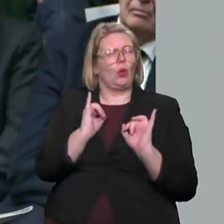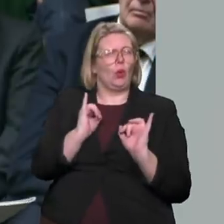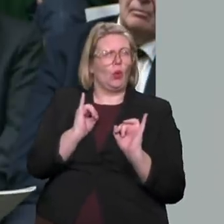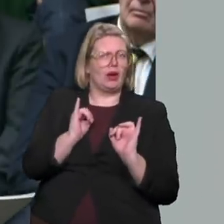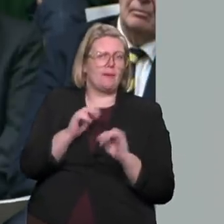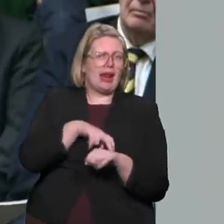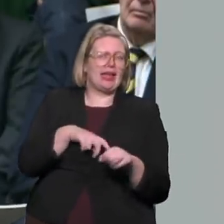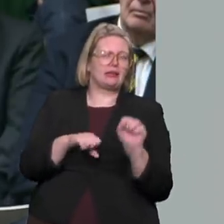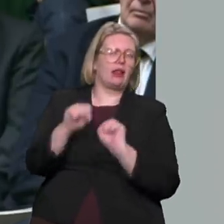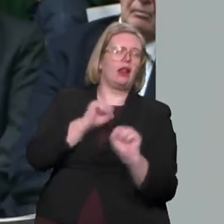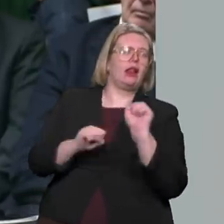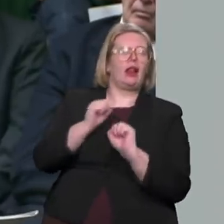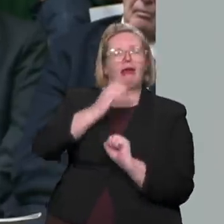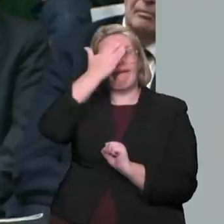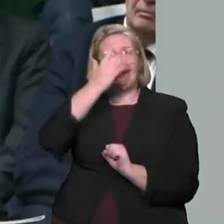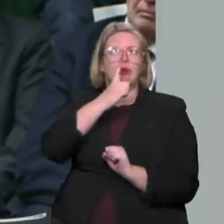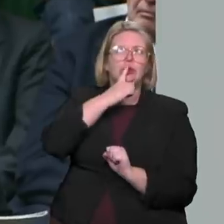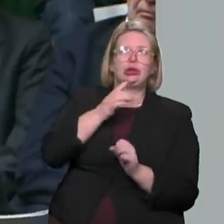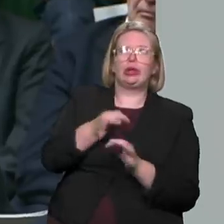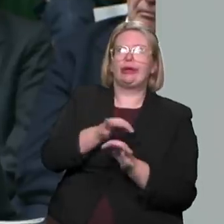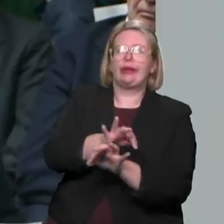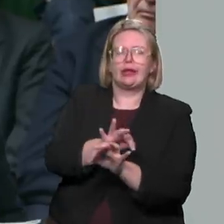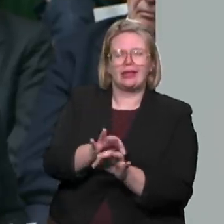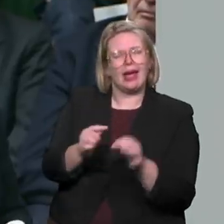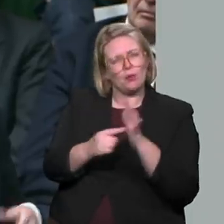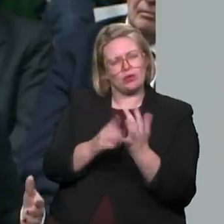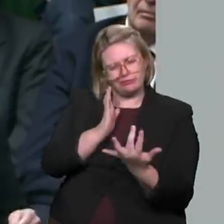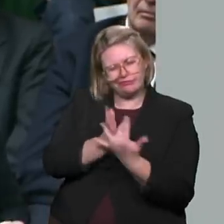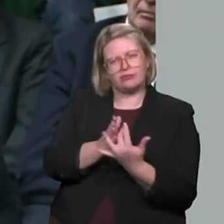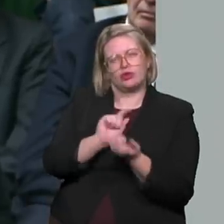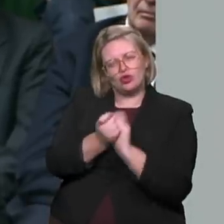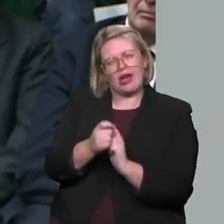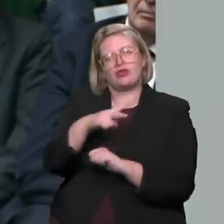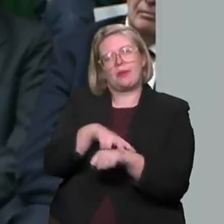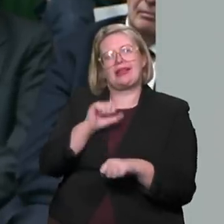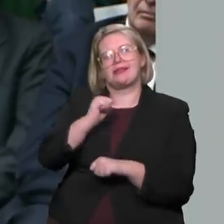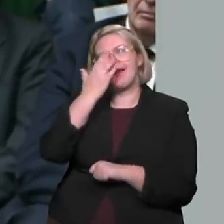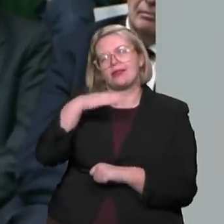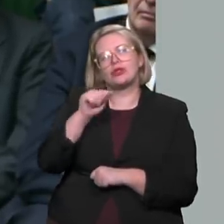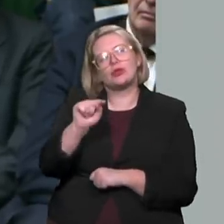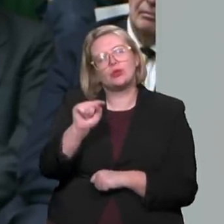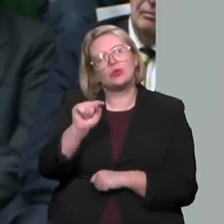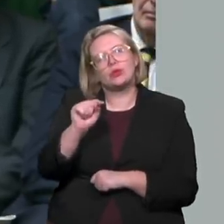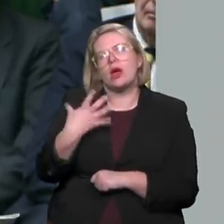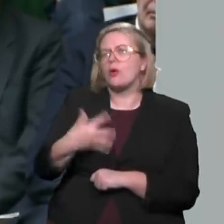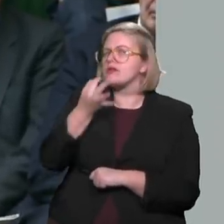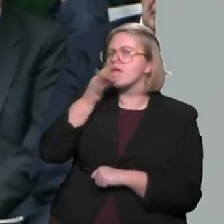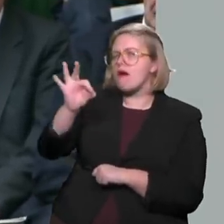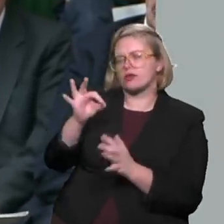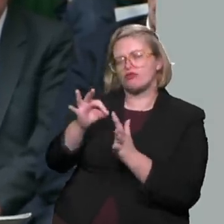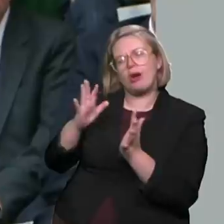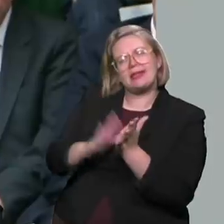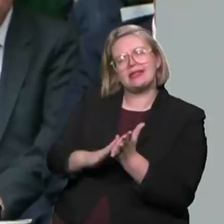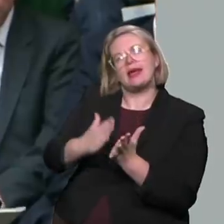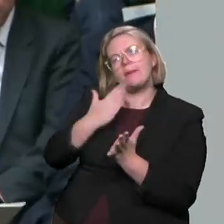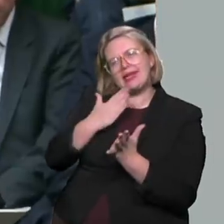Sarah Everard, is crucial that we tackle the cover-up culture. Will my right hon. Friend, the Prime Minister, join me in calling for Greater